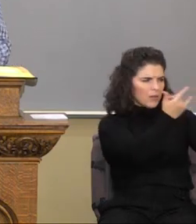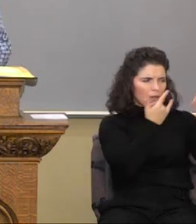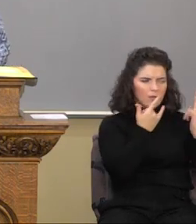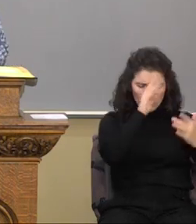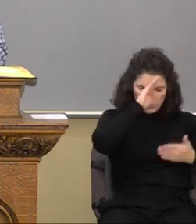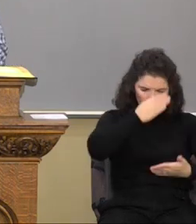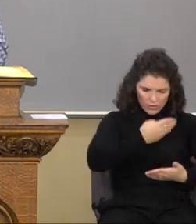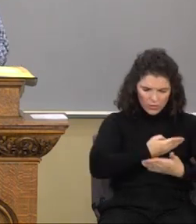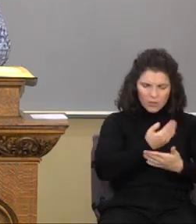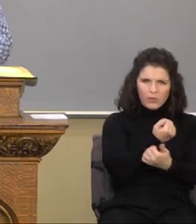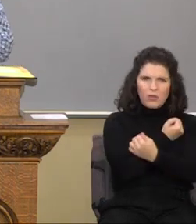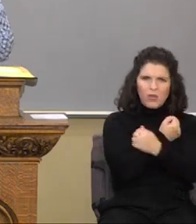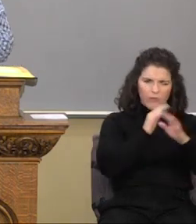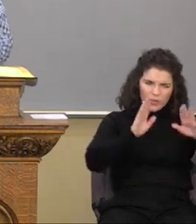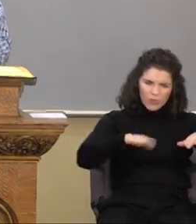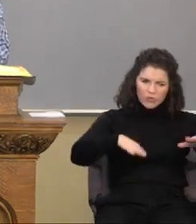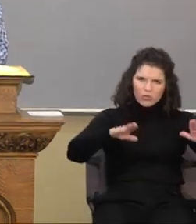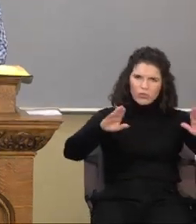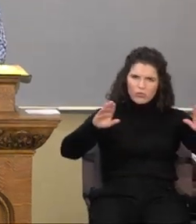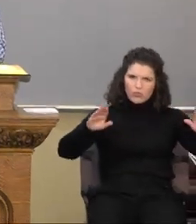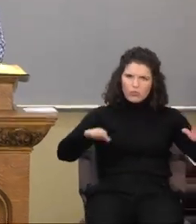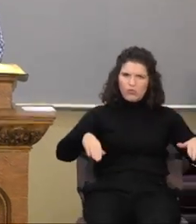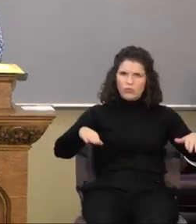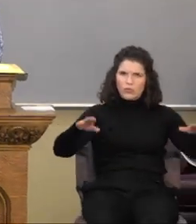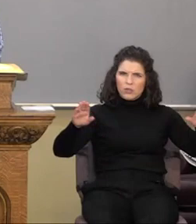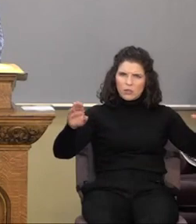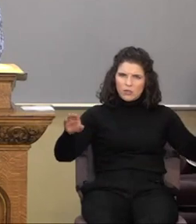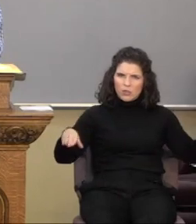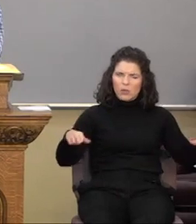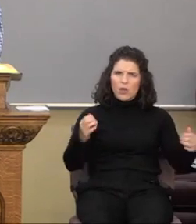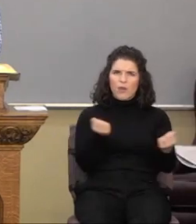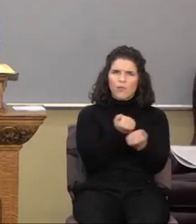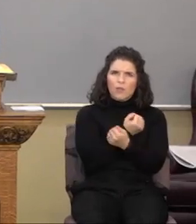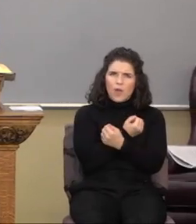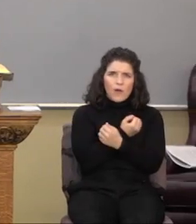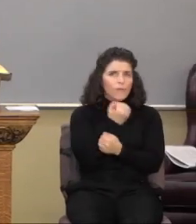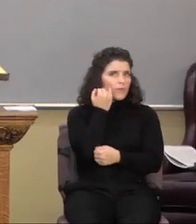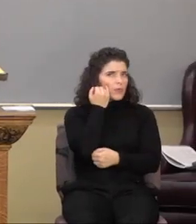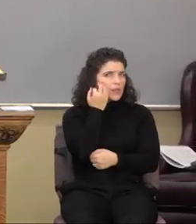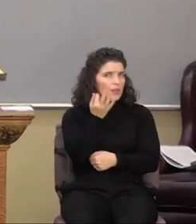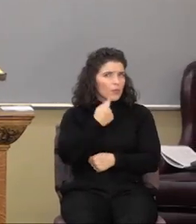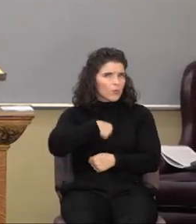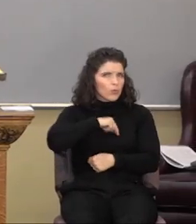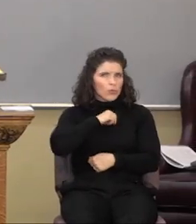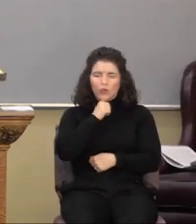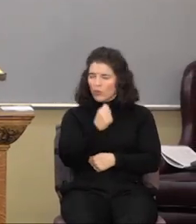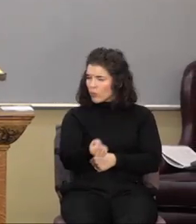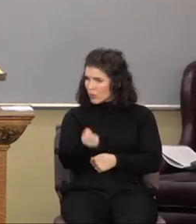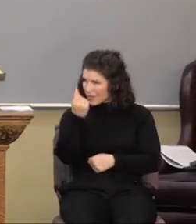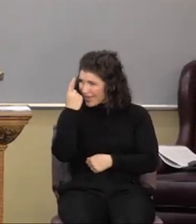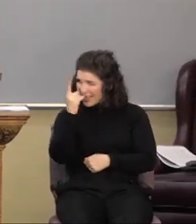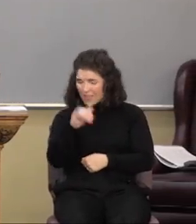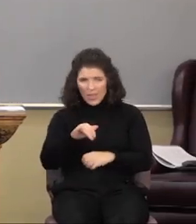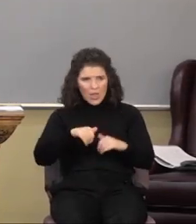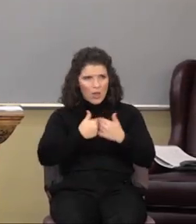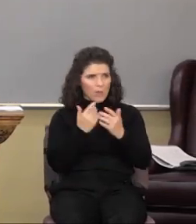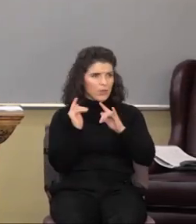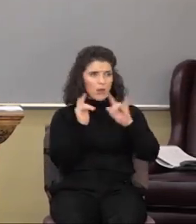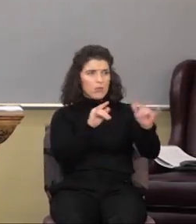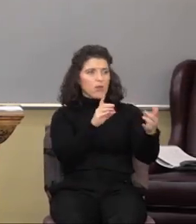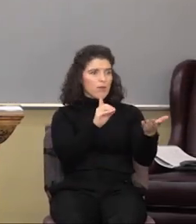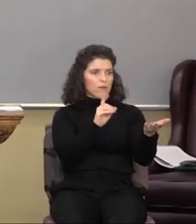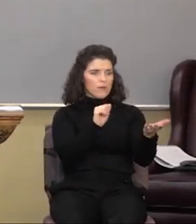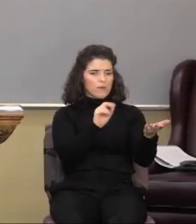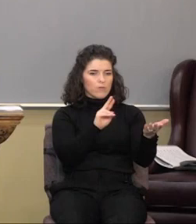of love. We're the children of love. If we don't understand that, how in the world am I ever going to love David?